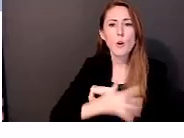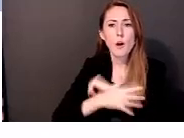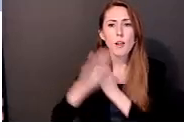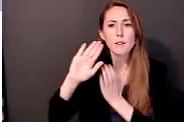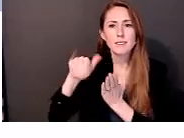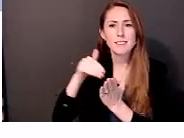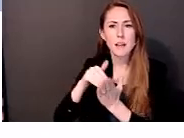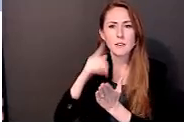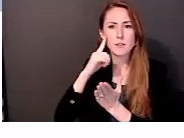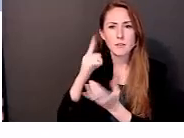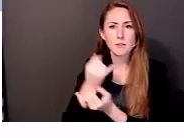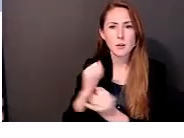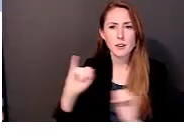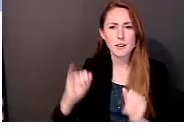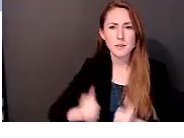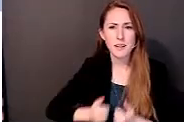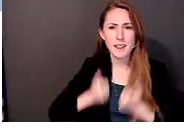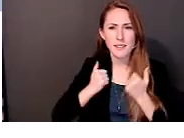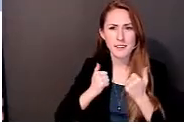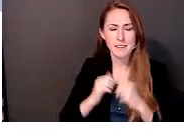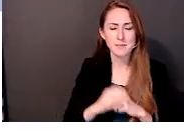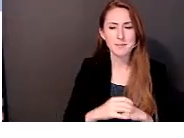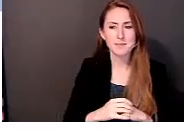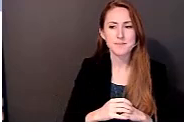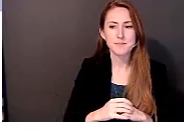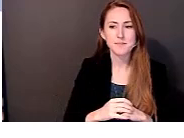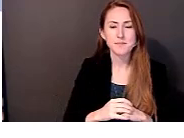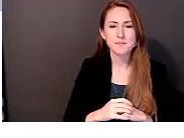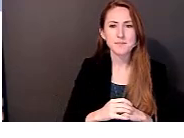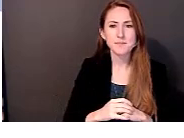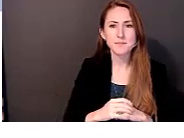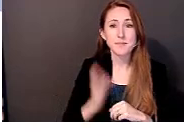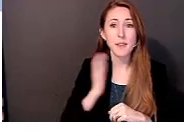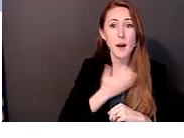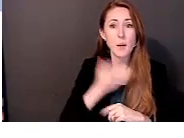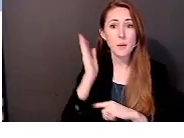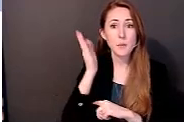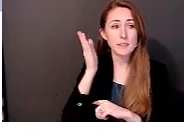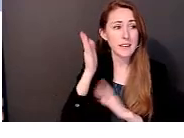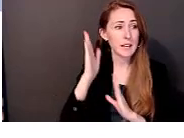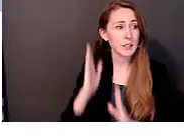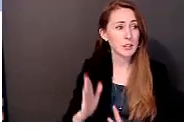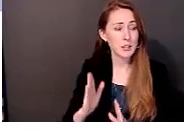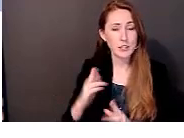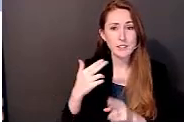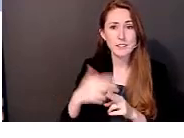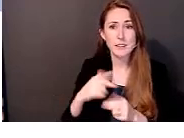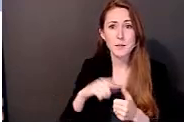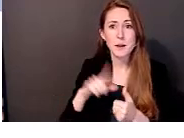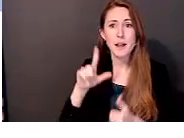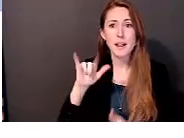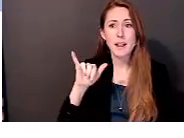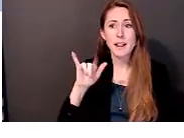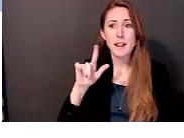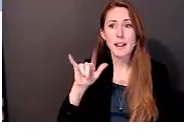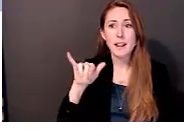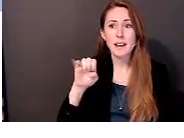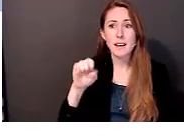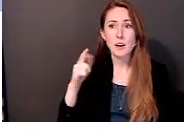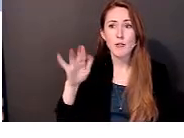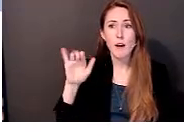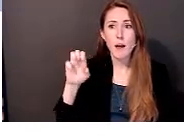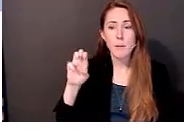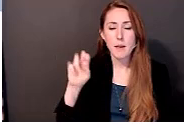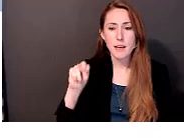Dr. Raina Sage, and Ms. Sequoia Commons. So, Lily is a project director at the Rural